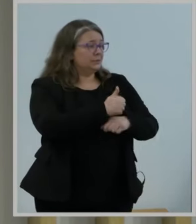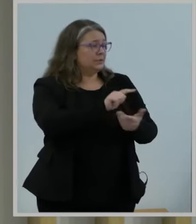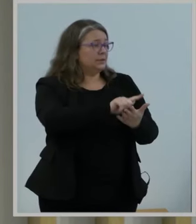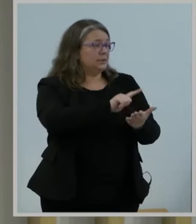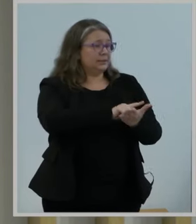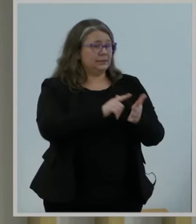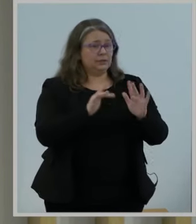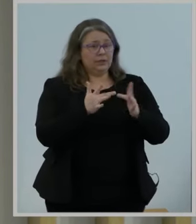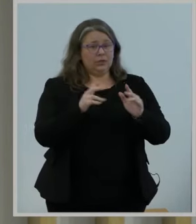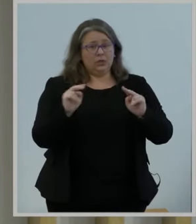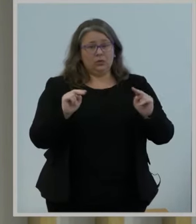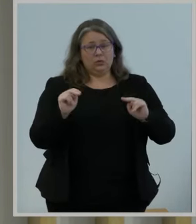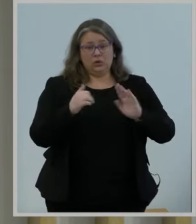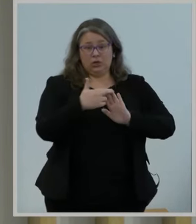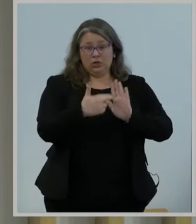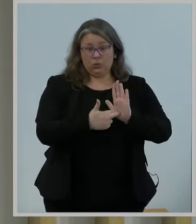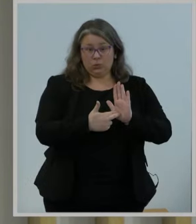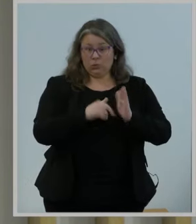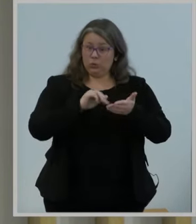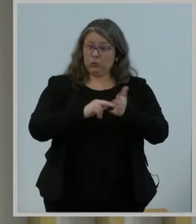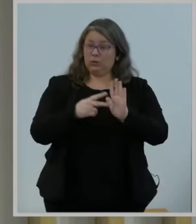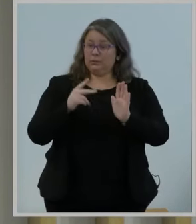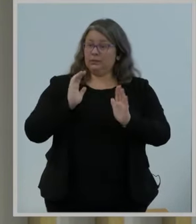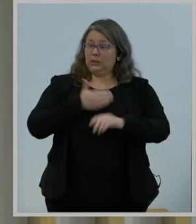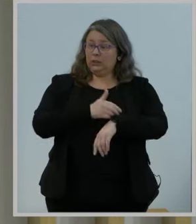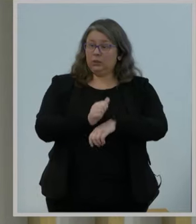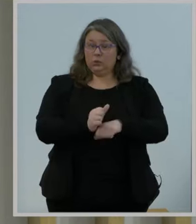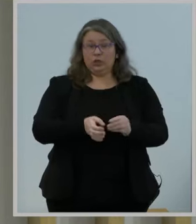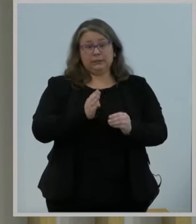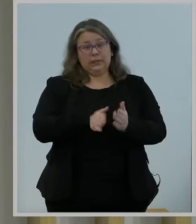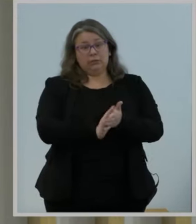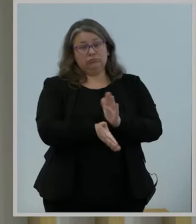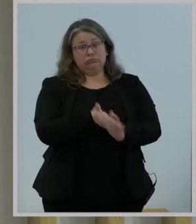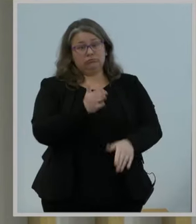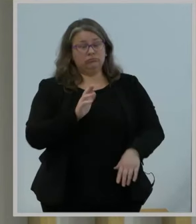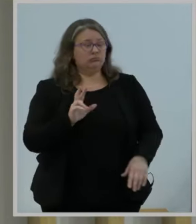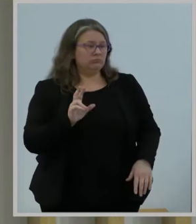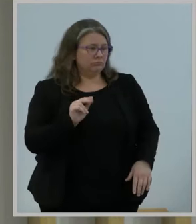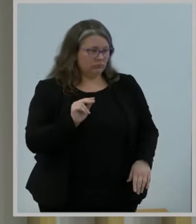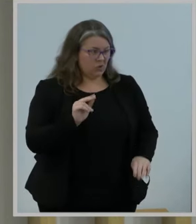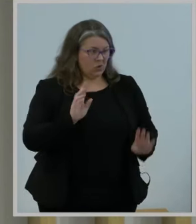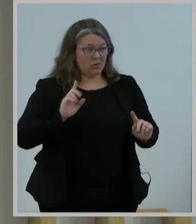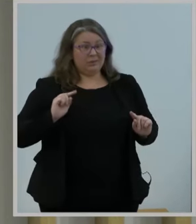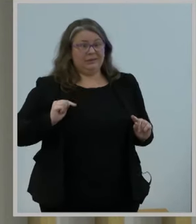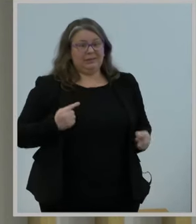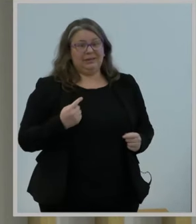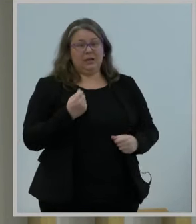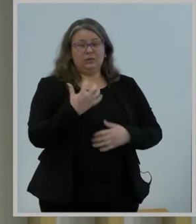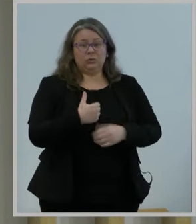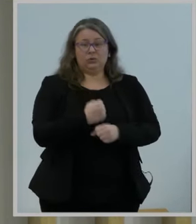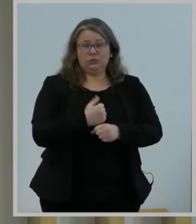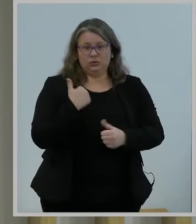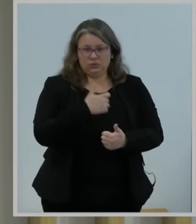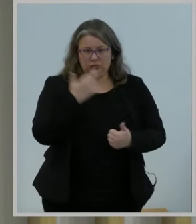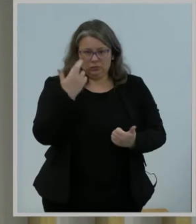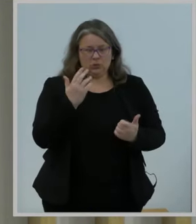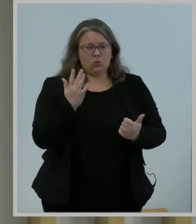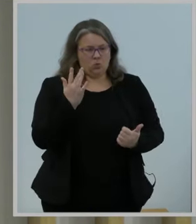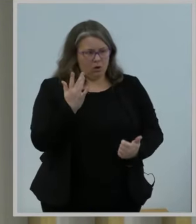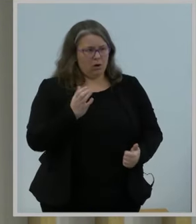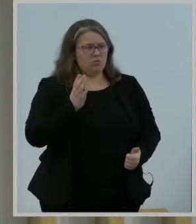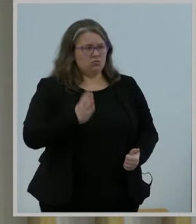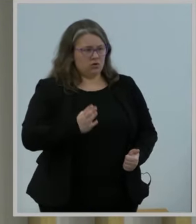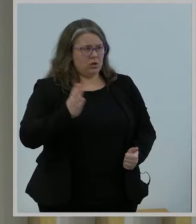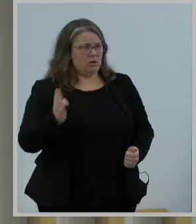because in the subsequent years, events proved why broadband is essential and why we need to restore this agency's Title II